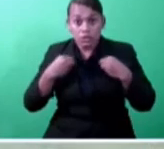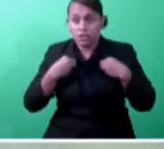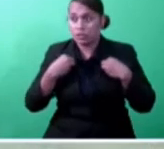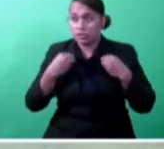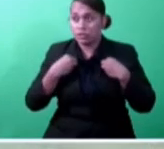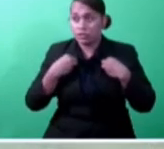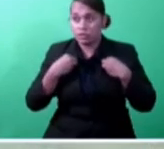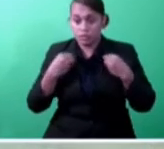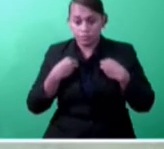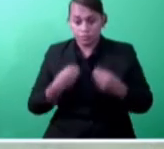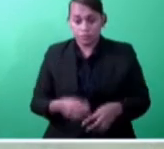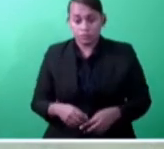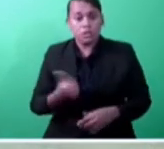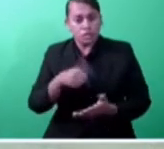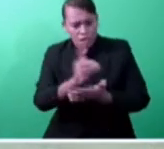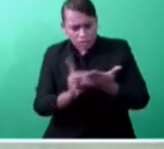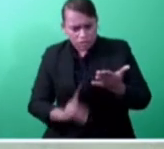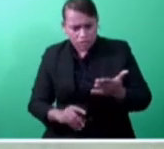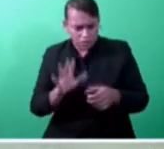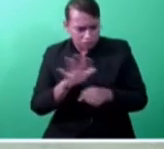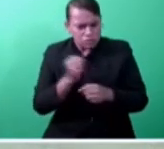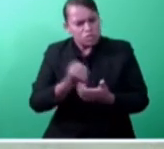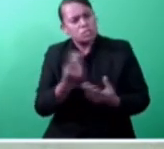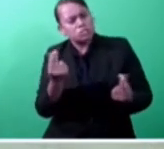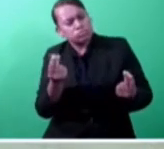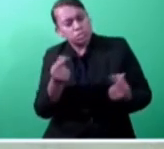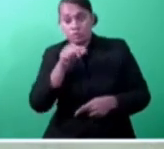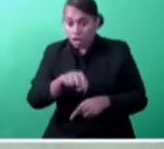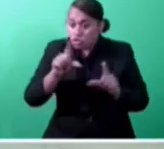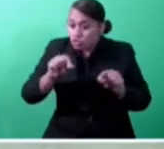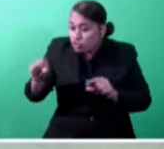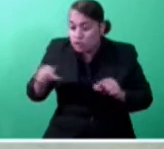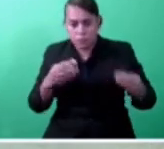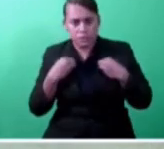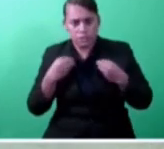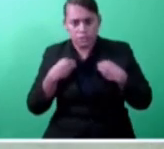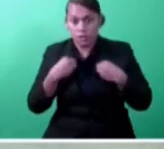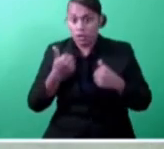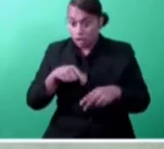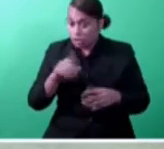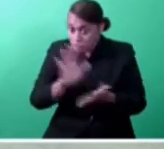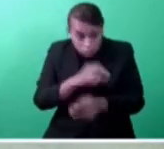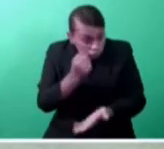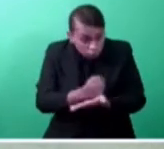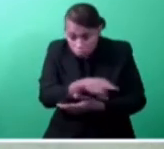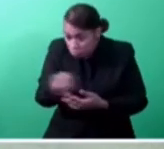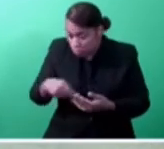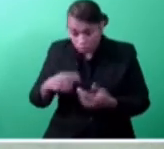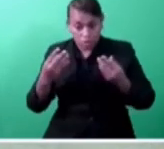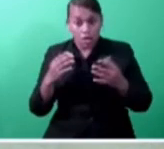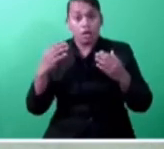designed to make it easier to do business in Fiji and it is also to ensure that municipal councils are